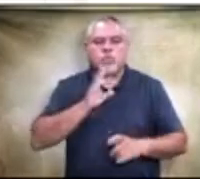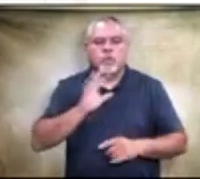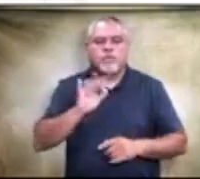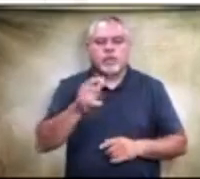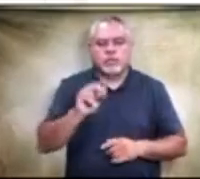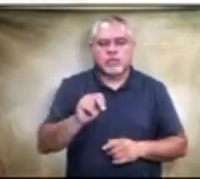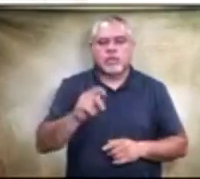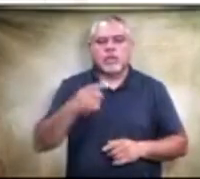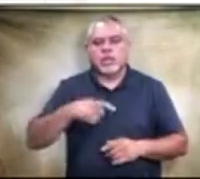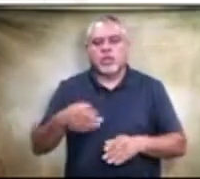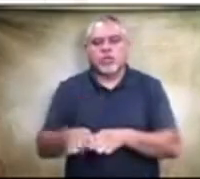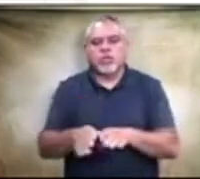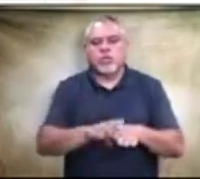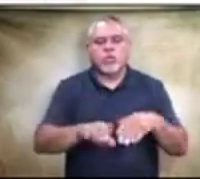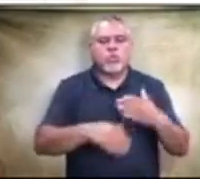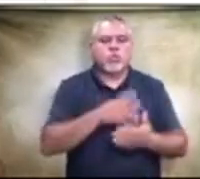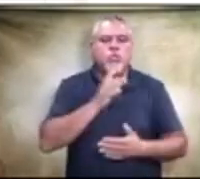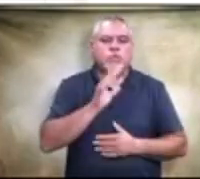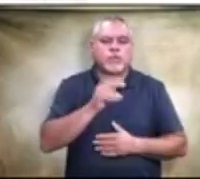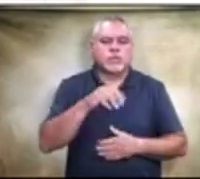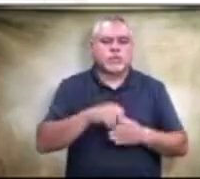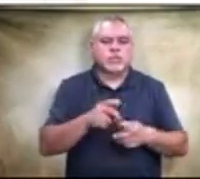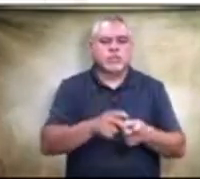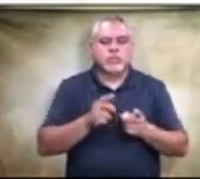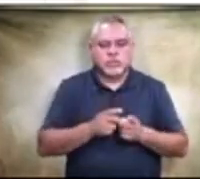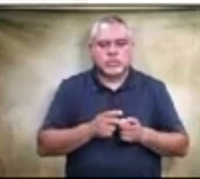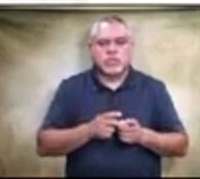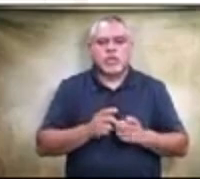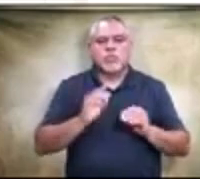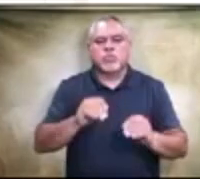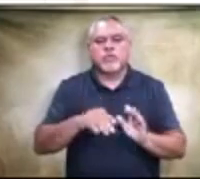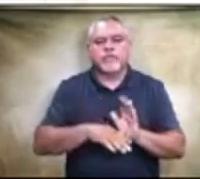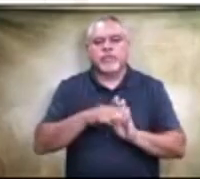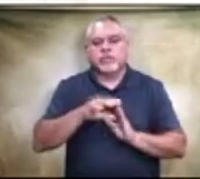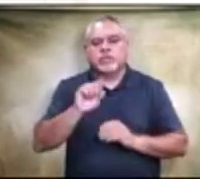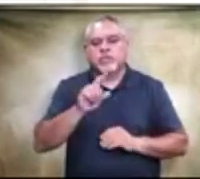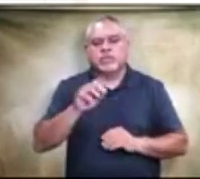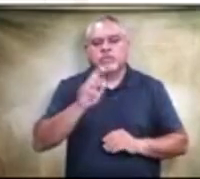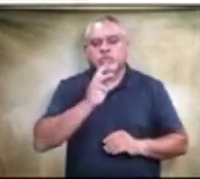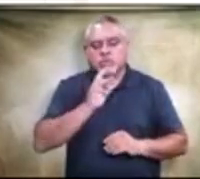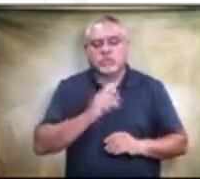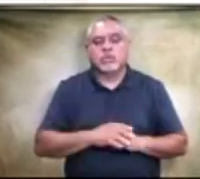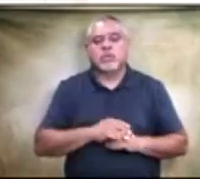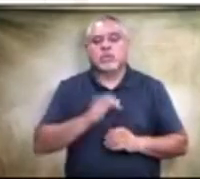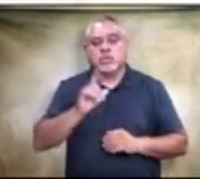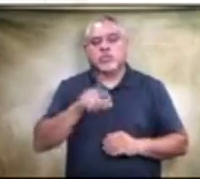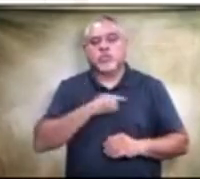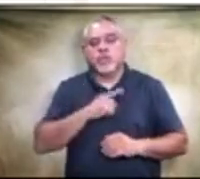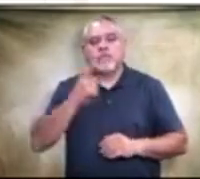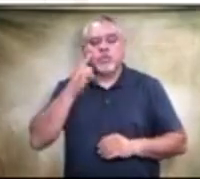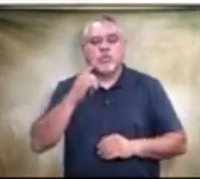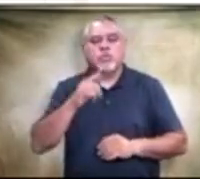fountains in the district and replacing them with fill stations to prevent the spread. So this falls under the plumbing upgrades and